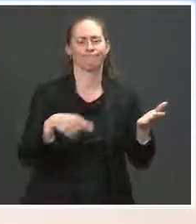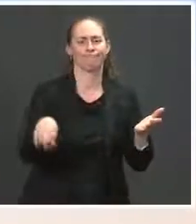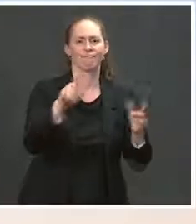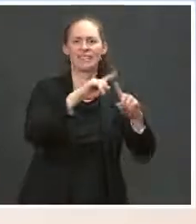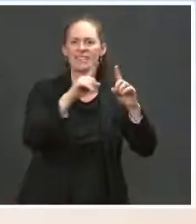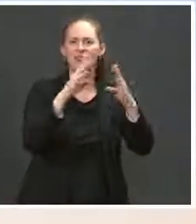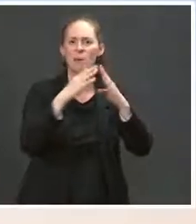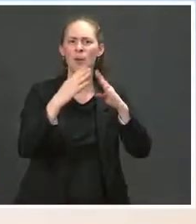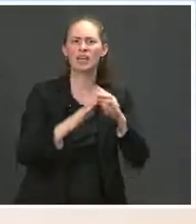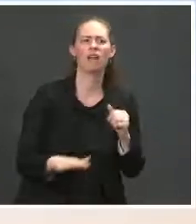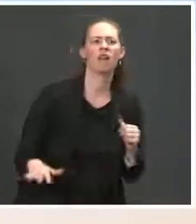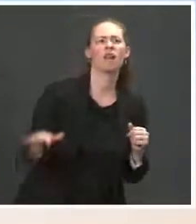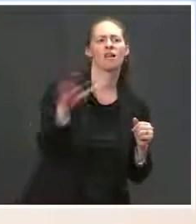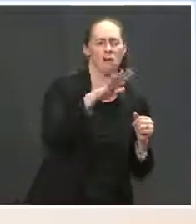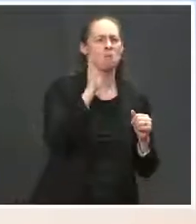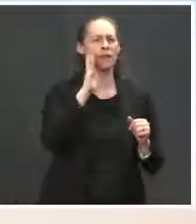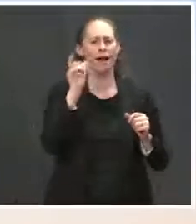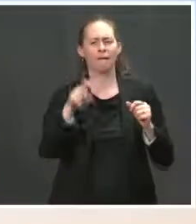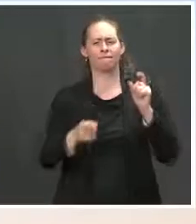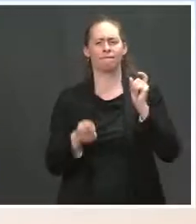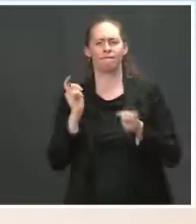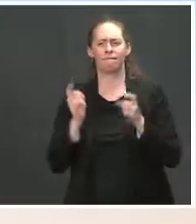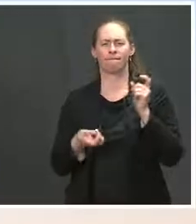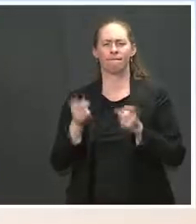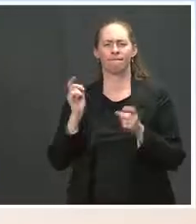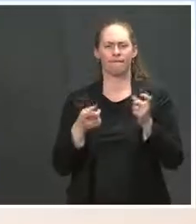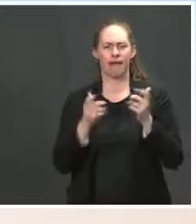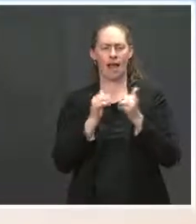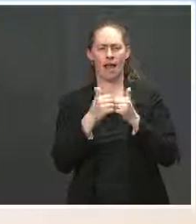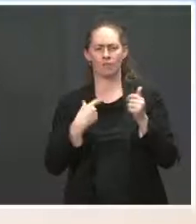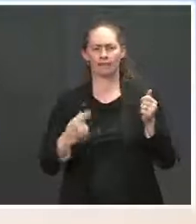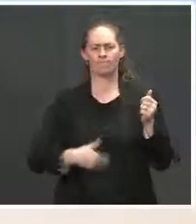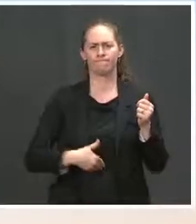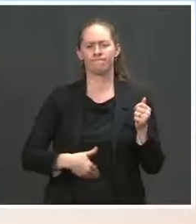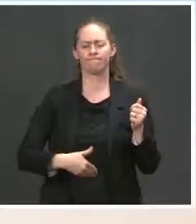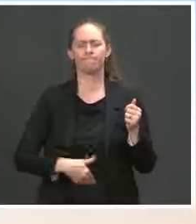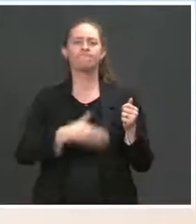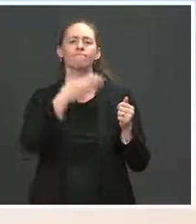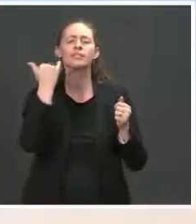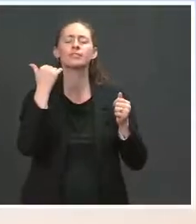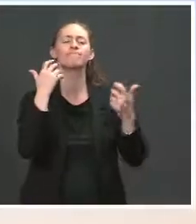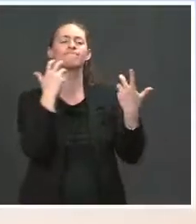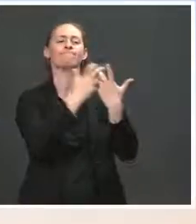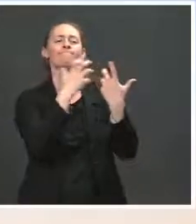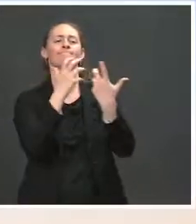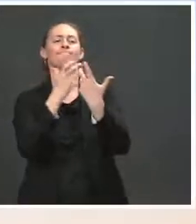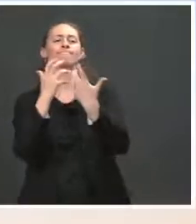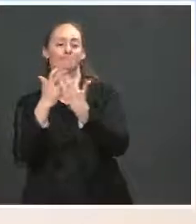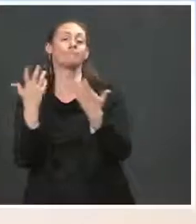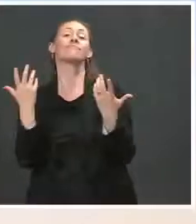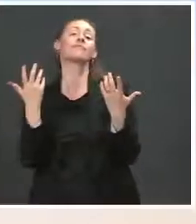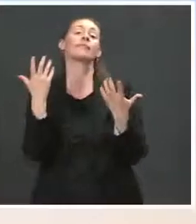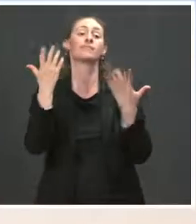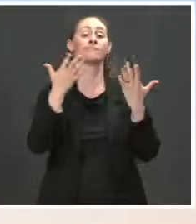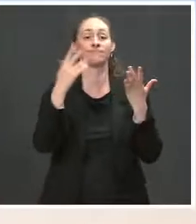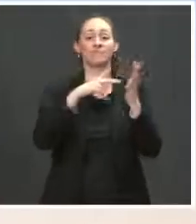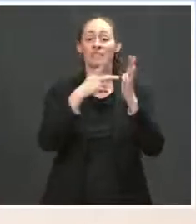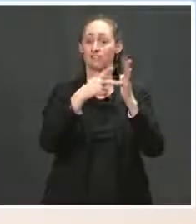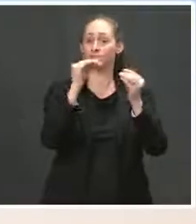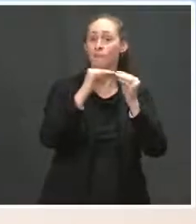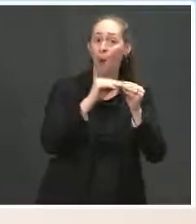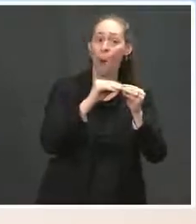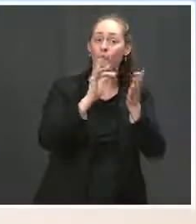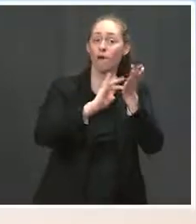adjustments by, based on what we think is the most effective. Obviously the increase, massive increase in pharmacies is a reflection of that